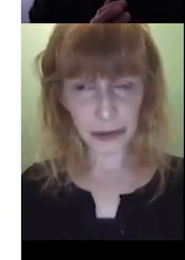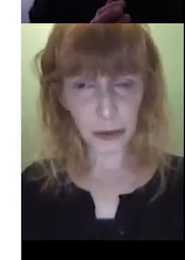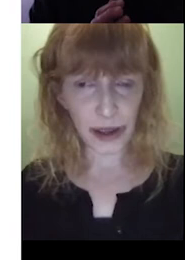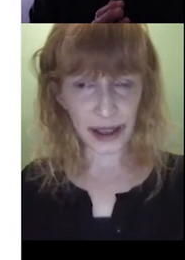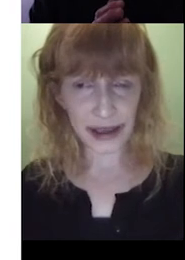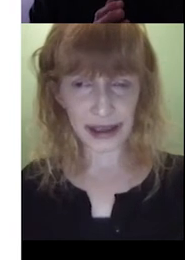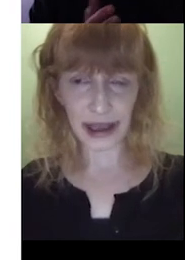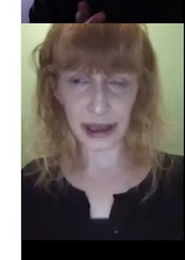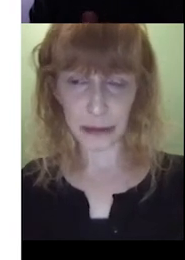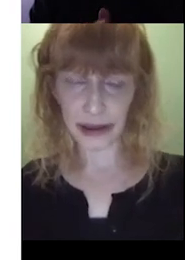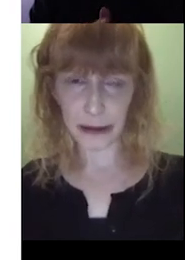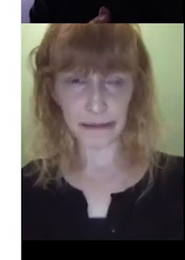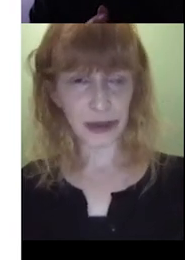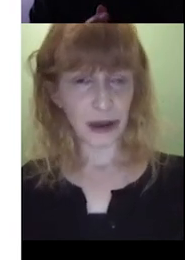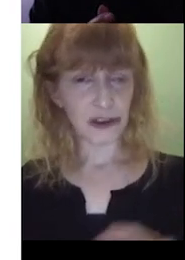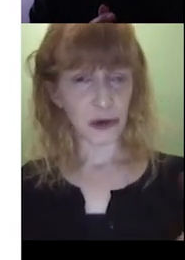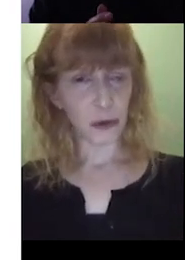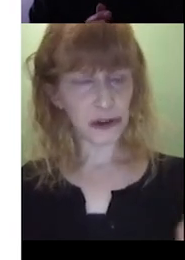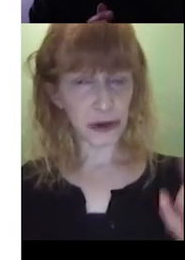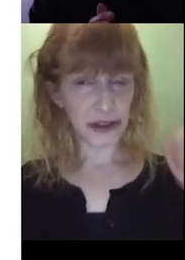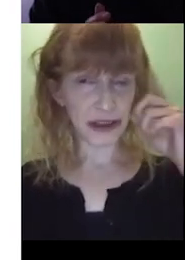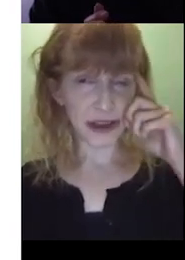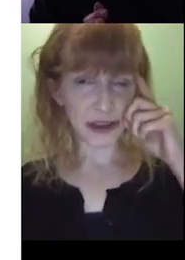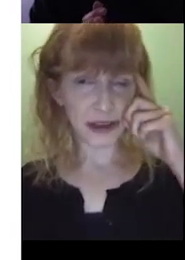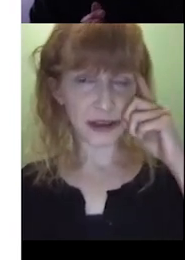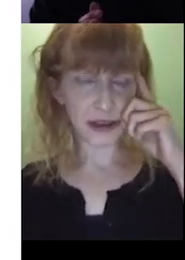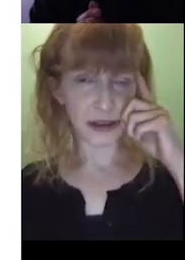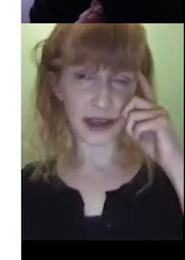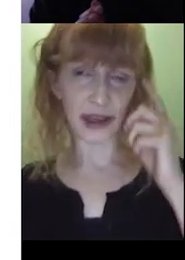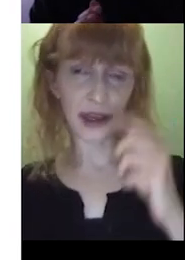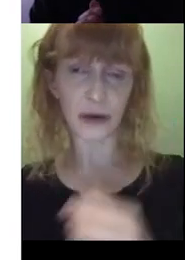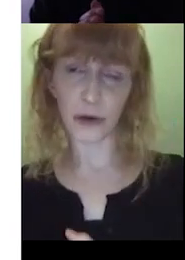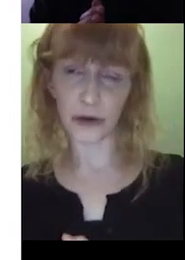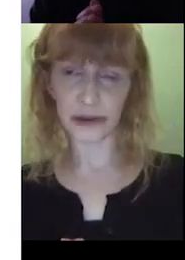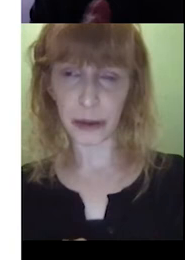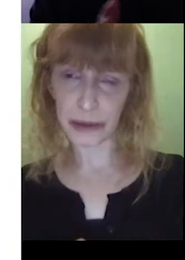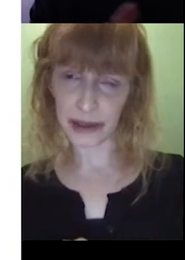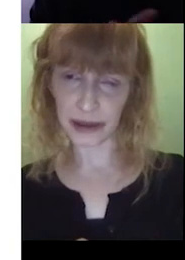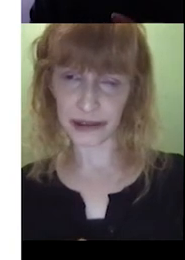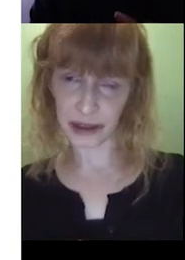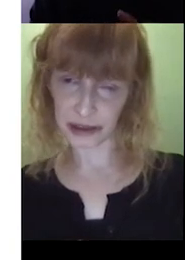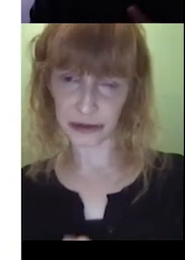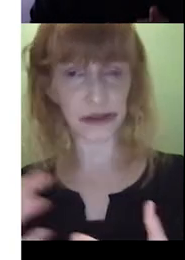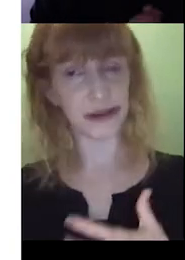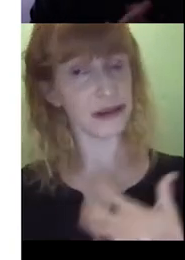time. Where can he be? So what do we think the key words might be in that text when we're thinking